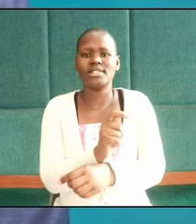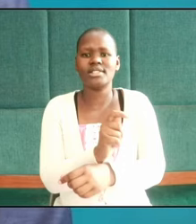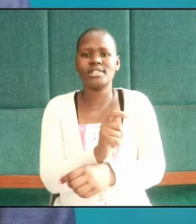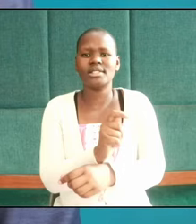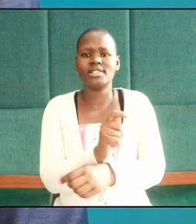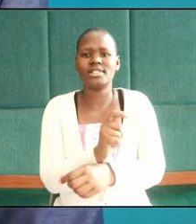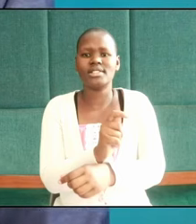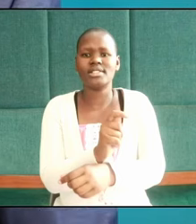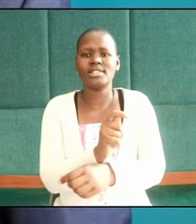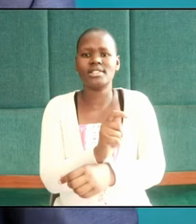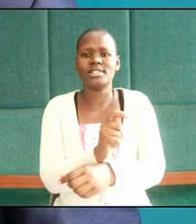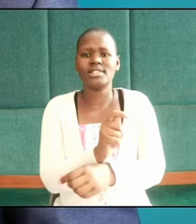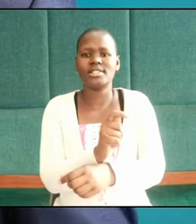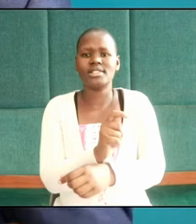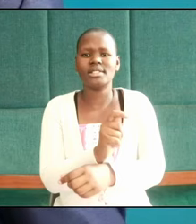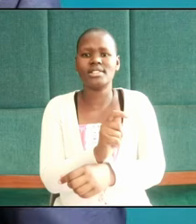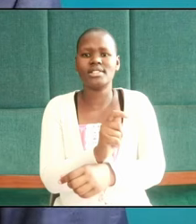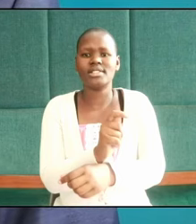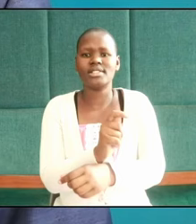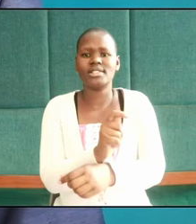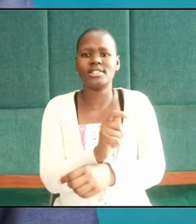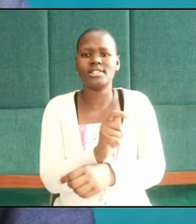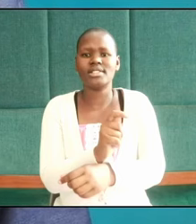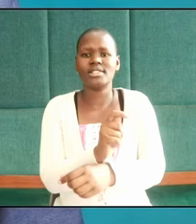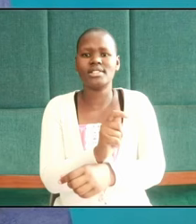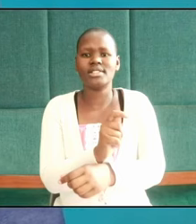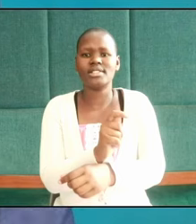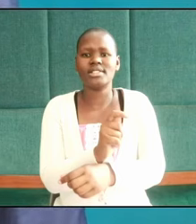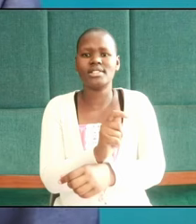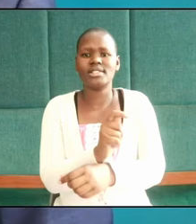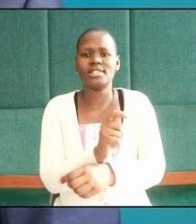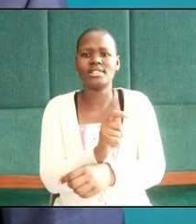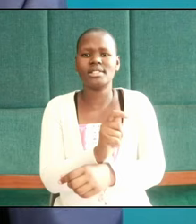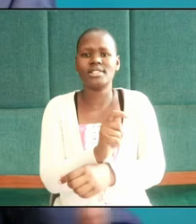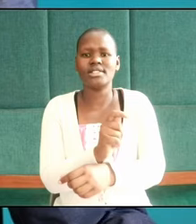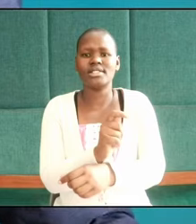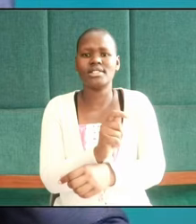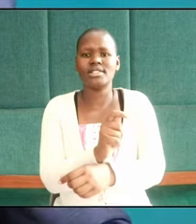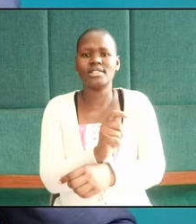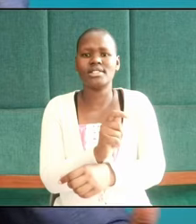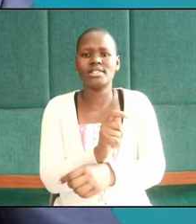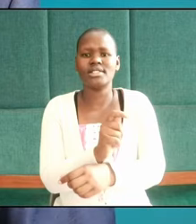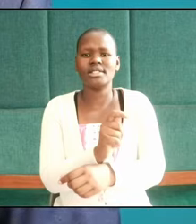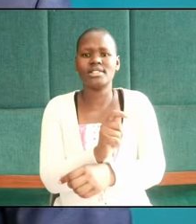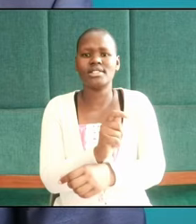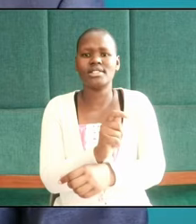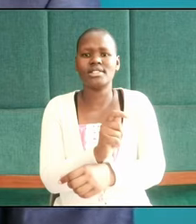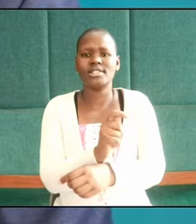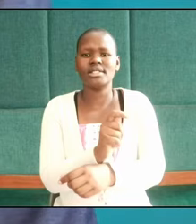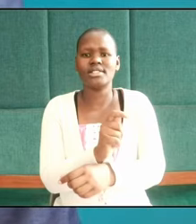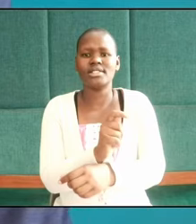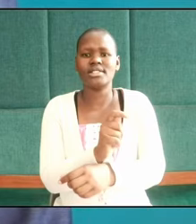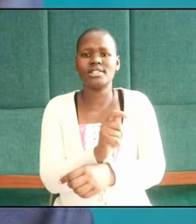in Babylon Daniel became a servant in a foreign king palace Daniel's journey